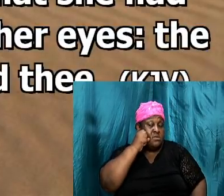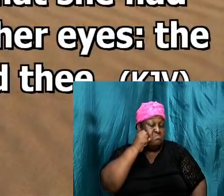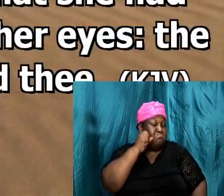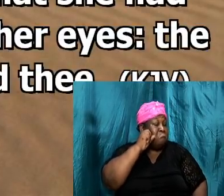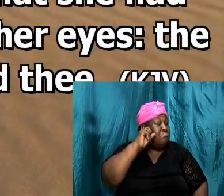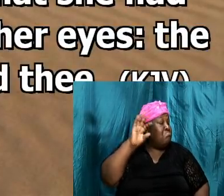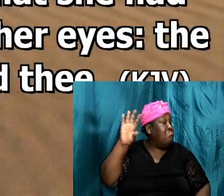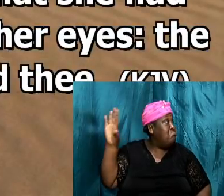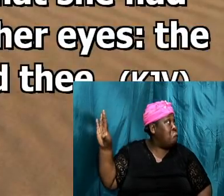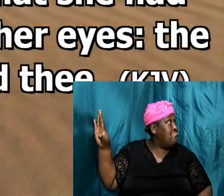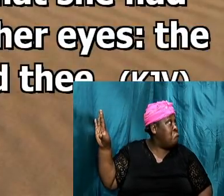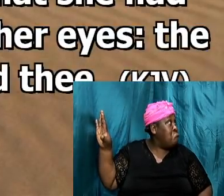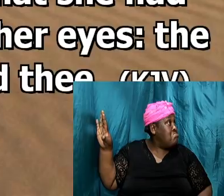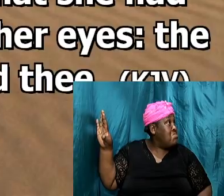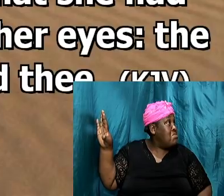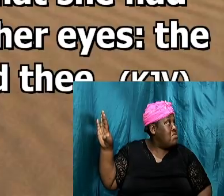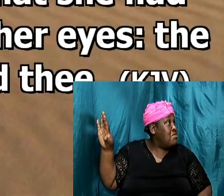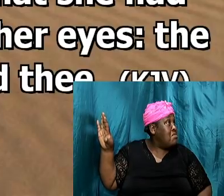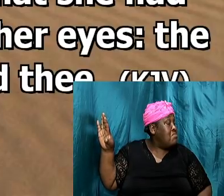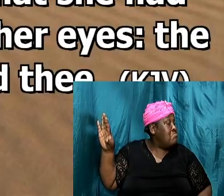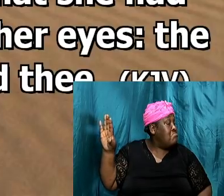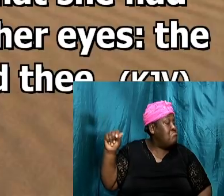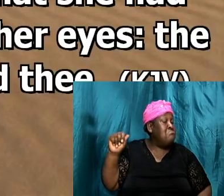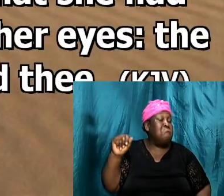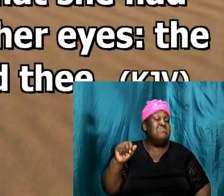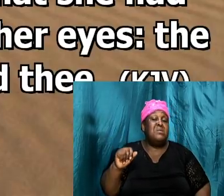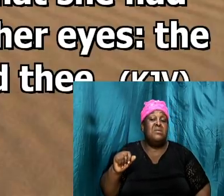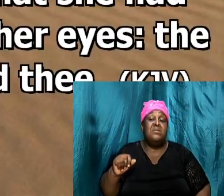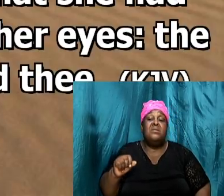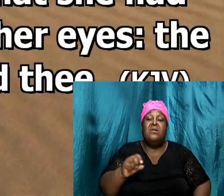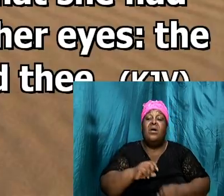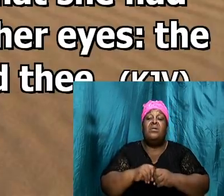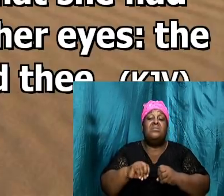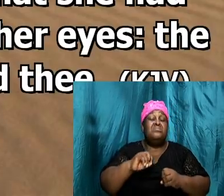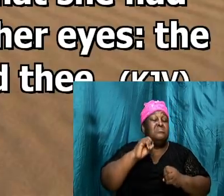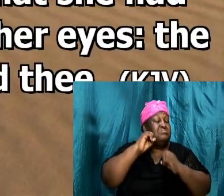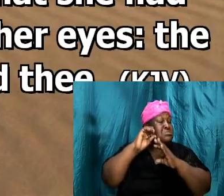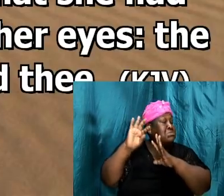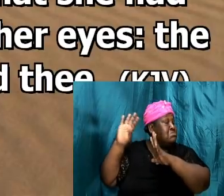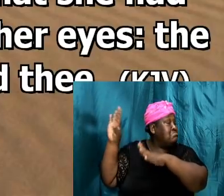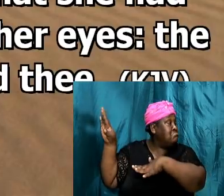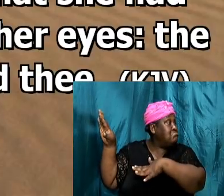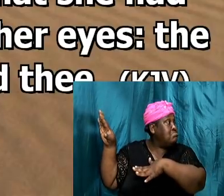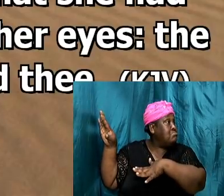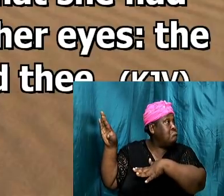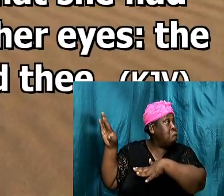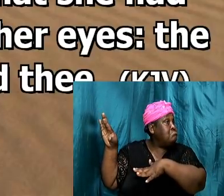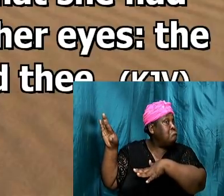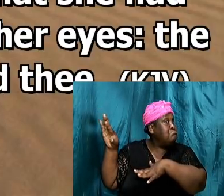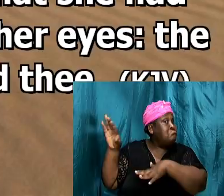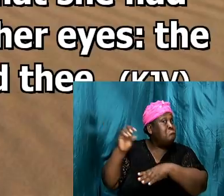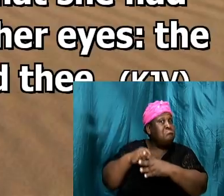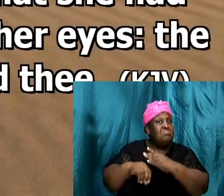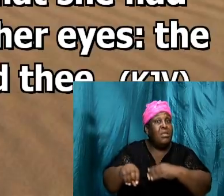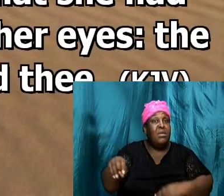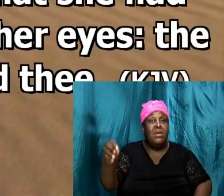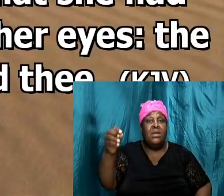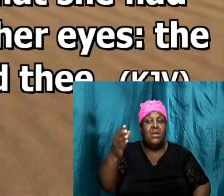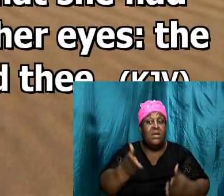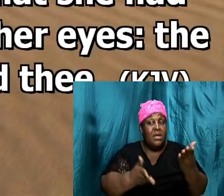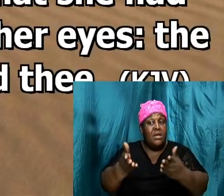despised mean to regard with contempt or to scorn regard as